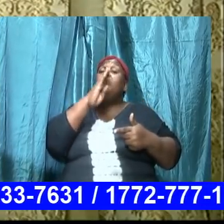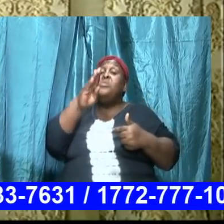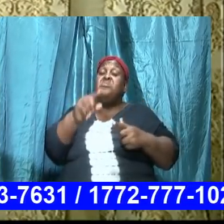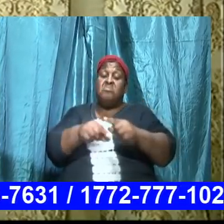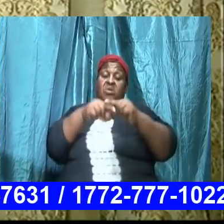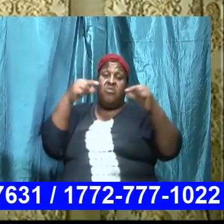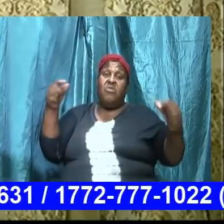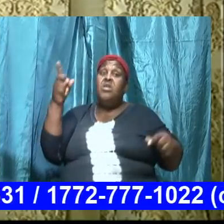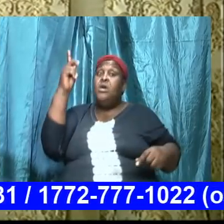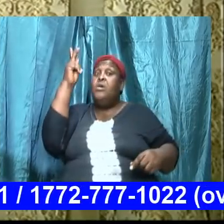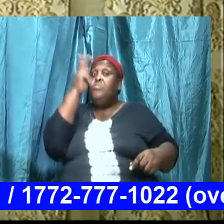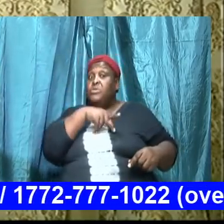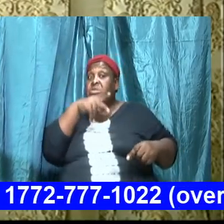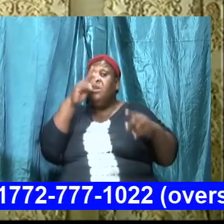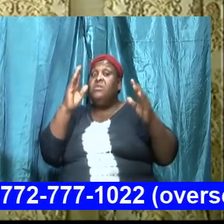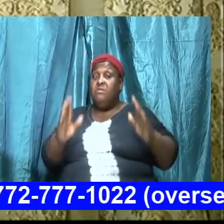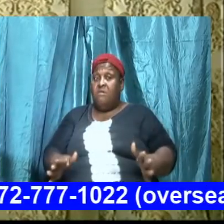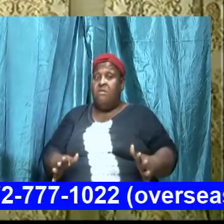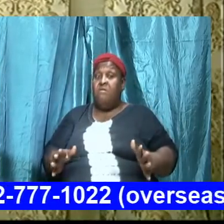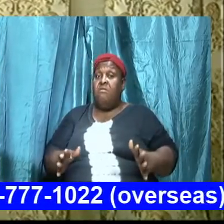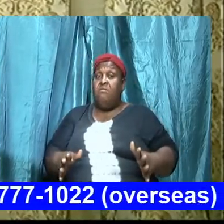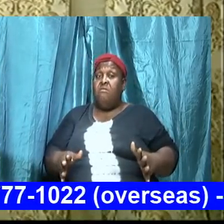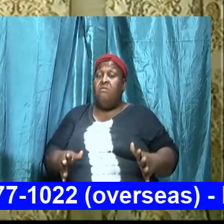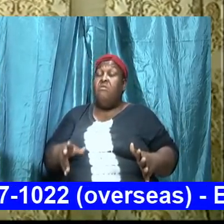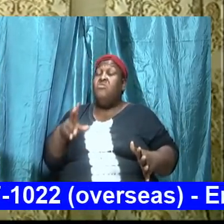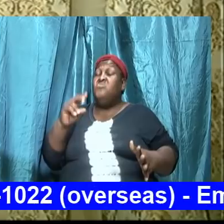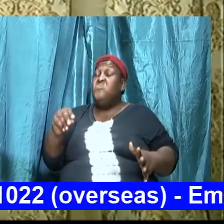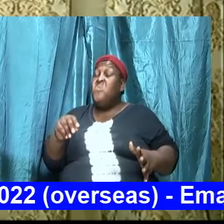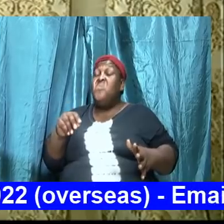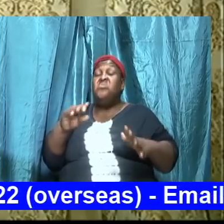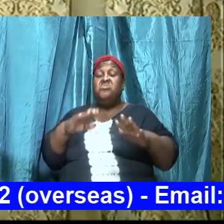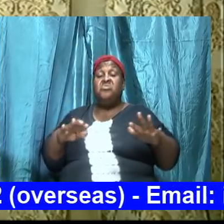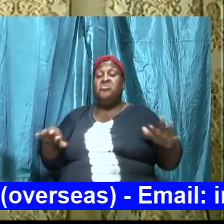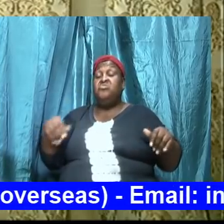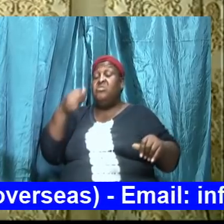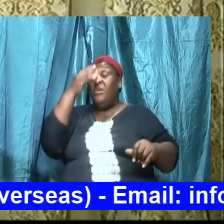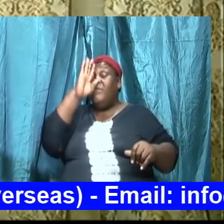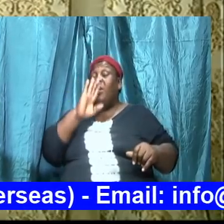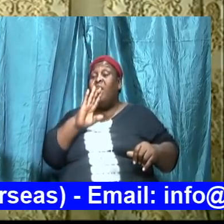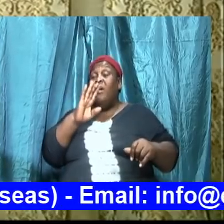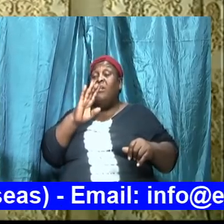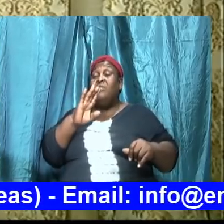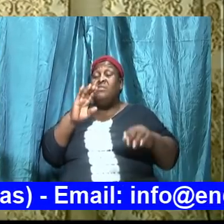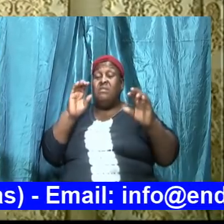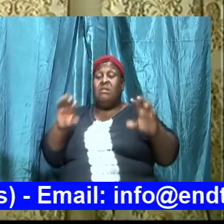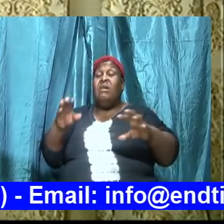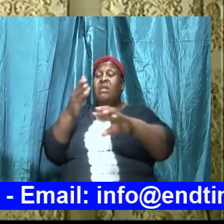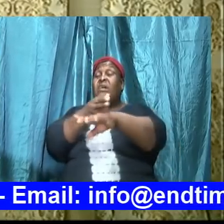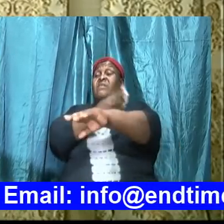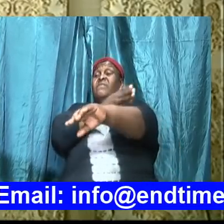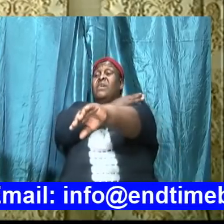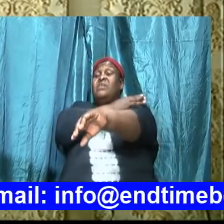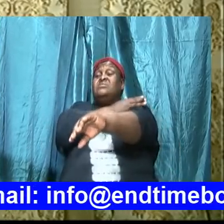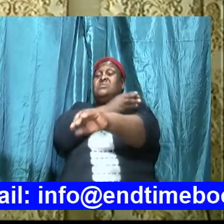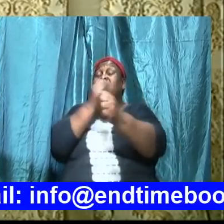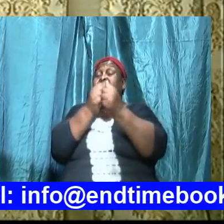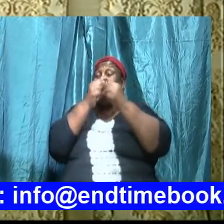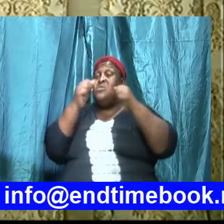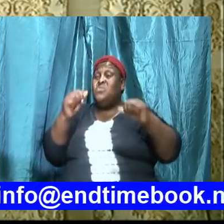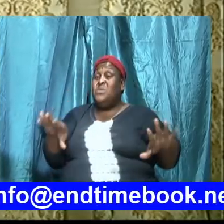because no child of God can advance without loving